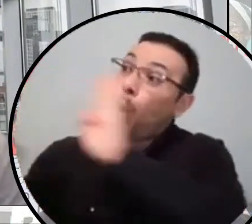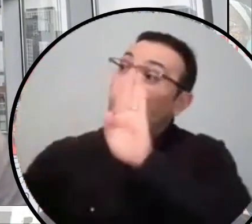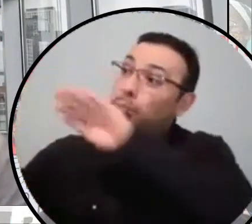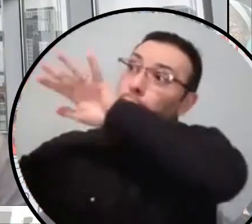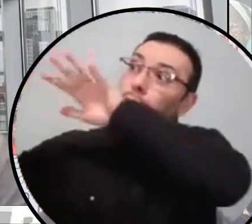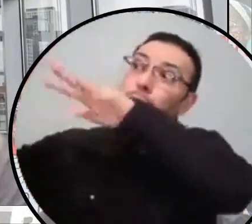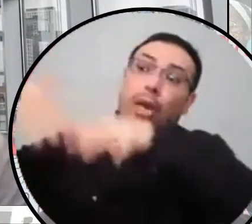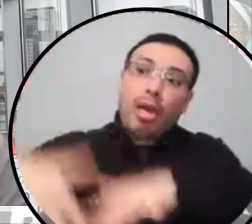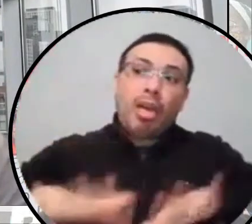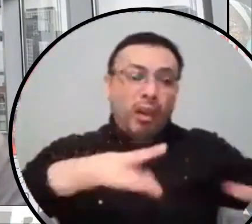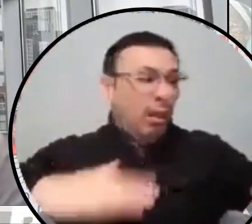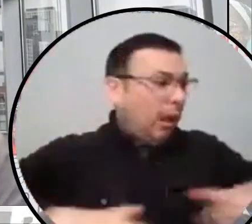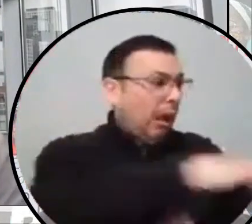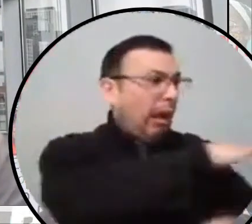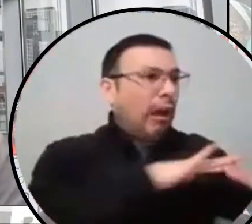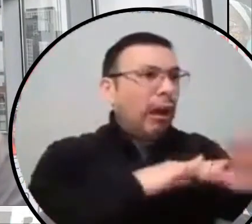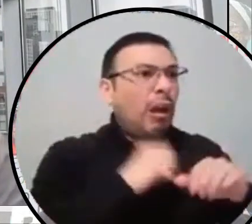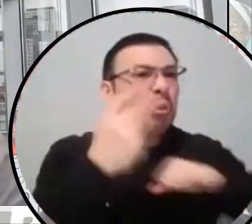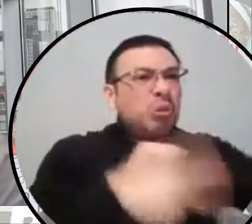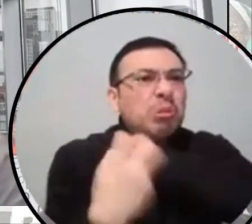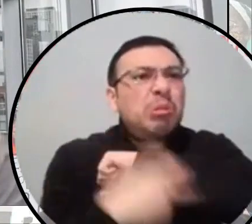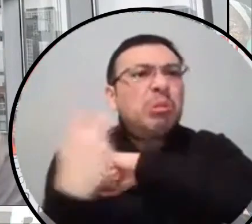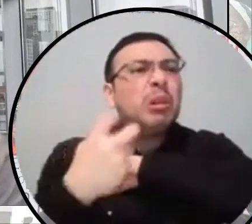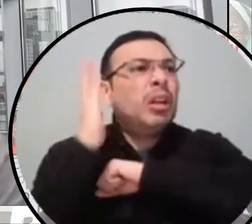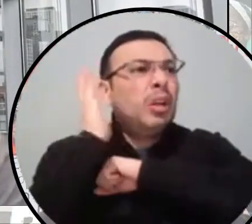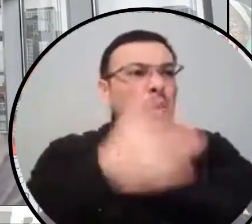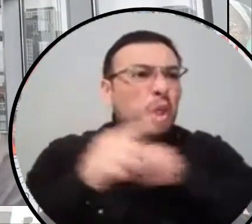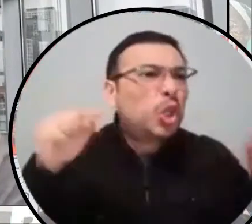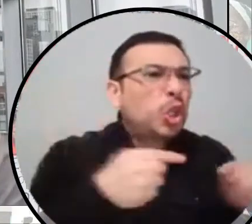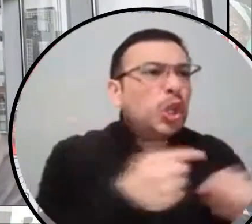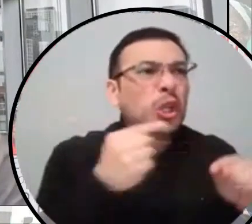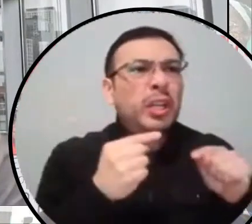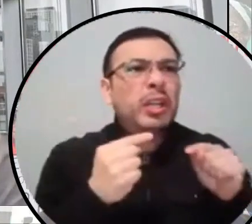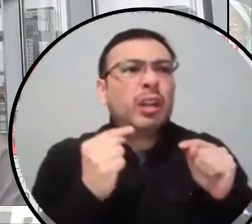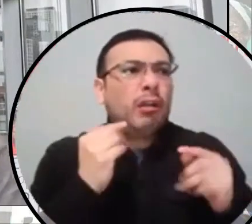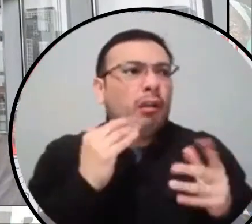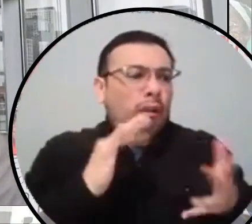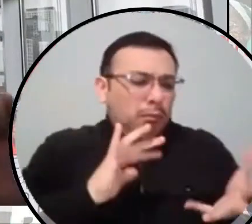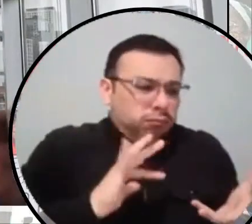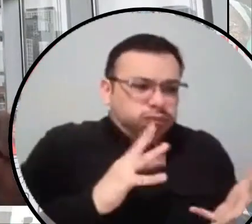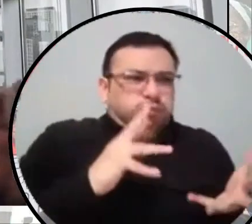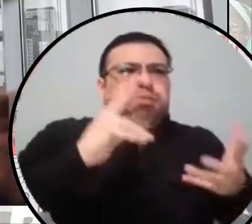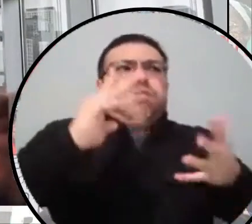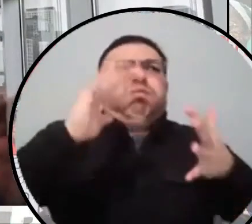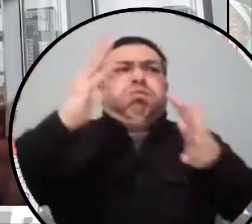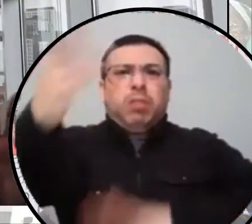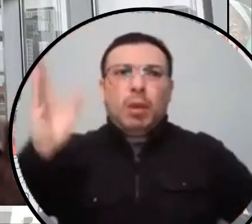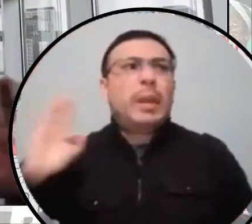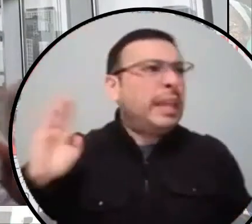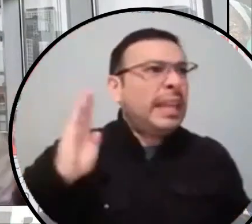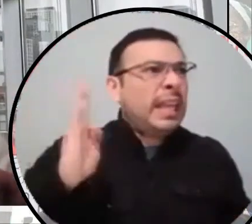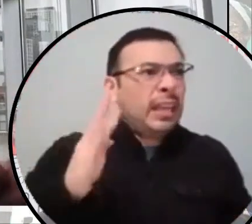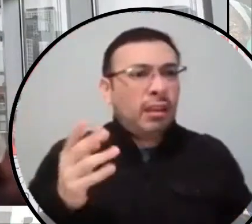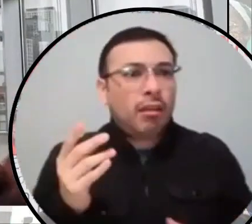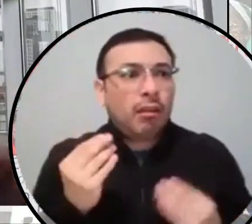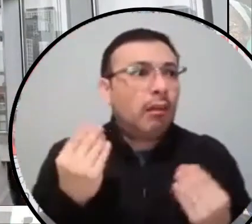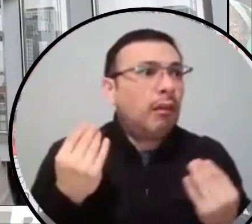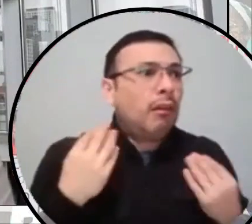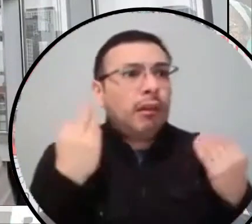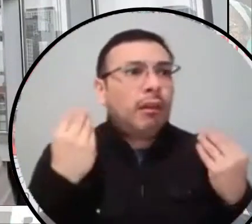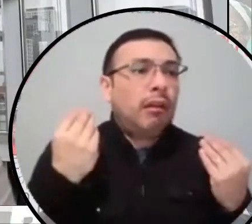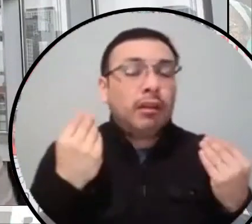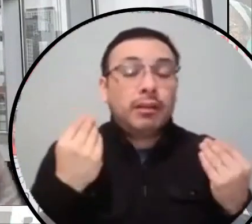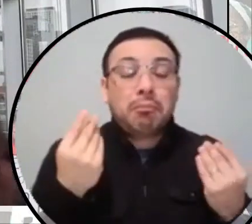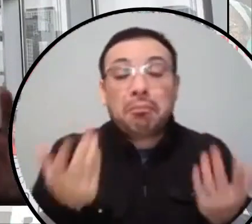you know, create havoc. And so it's, uh, it's, uh, it's, uh, and it, and if you think about it, it's a, it's a great